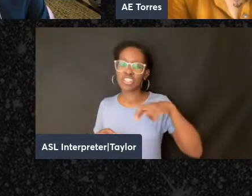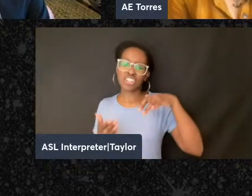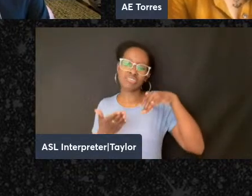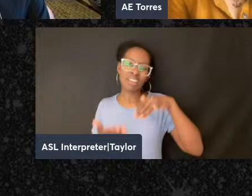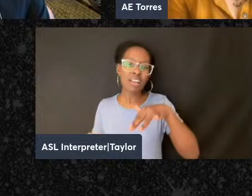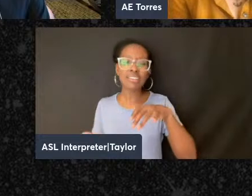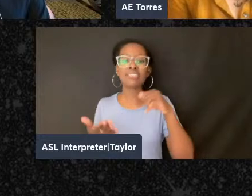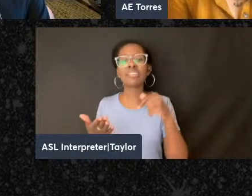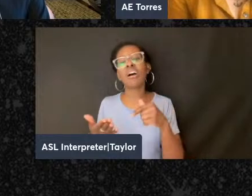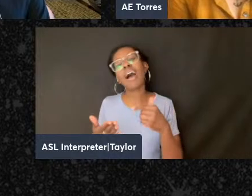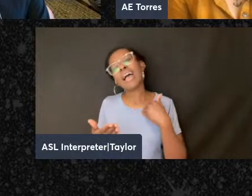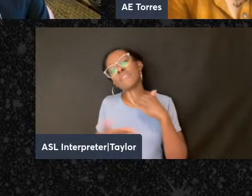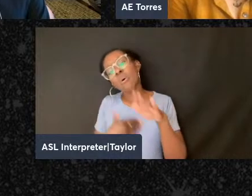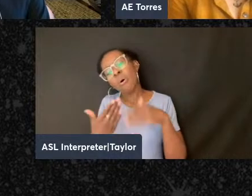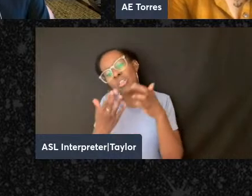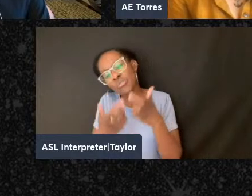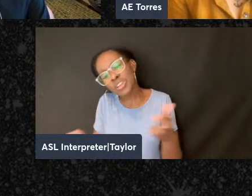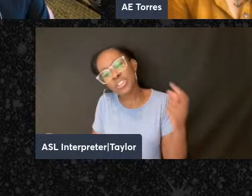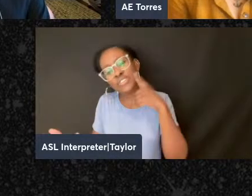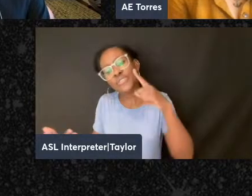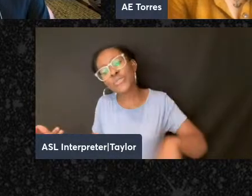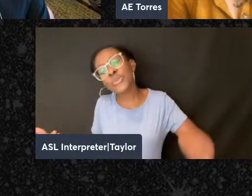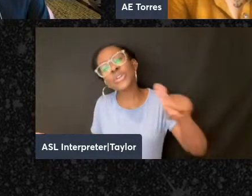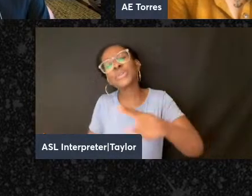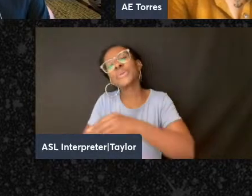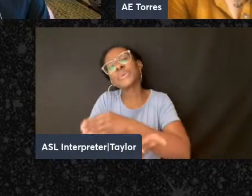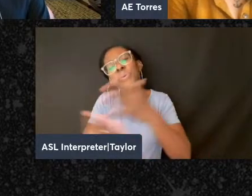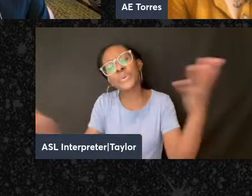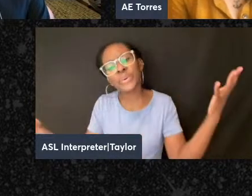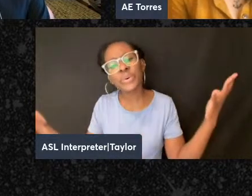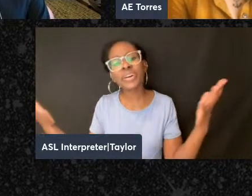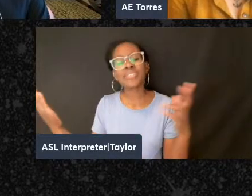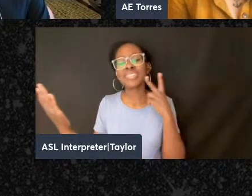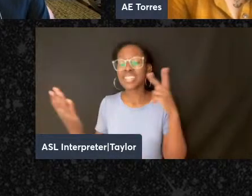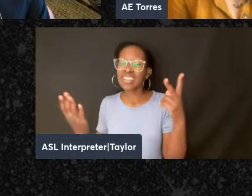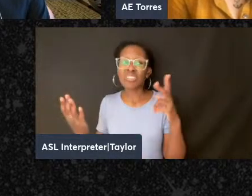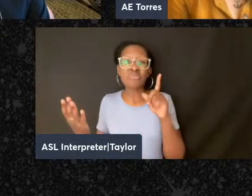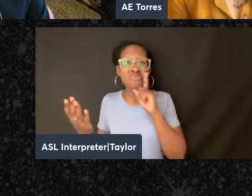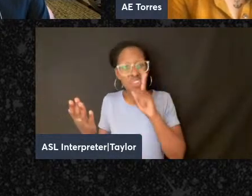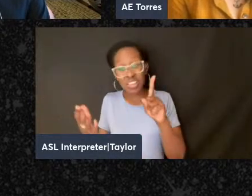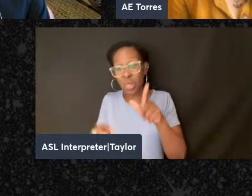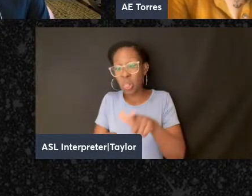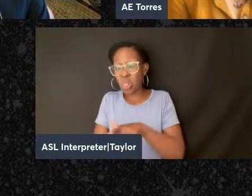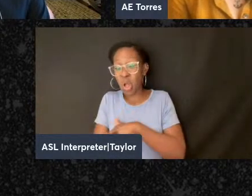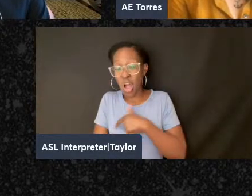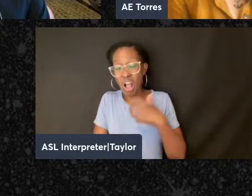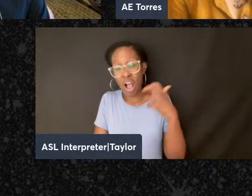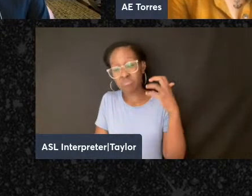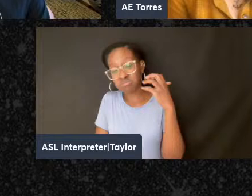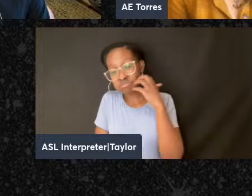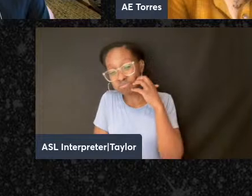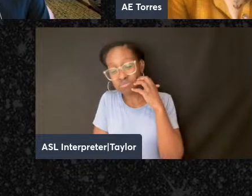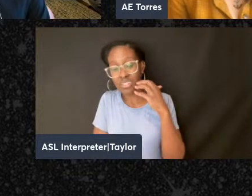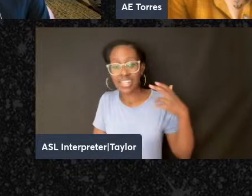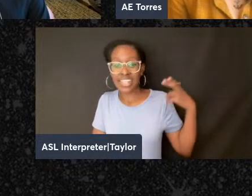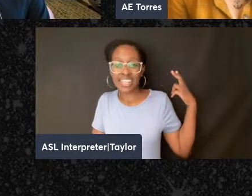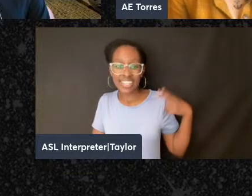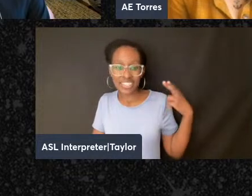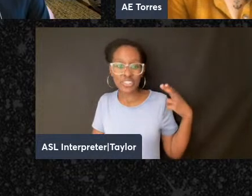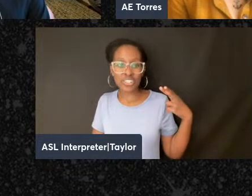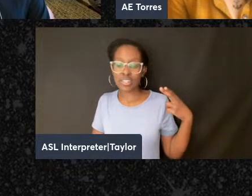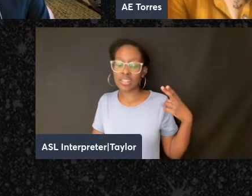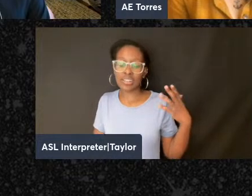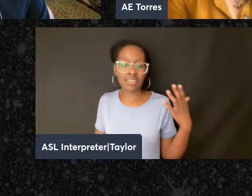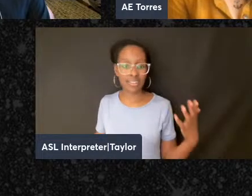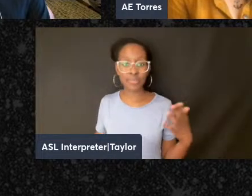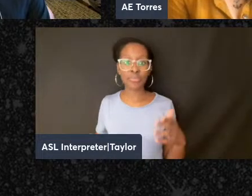resources for you, you know, over these long, long histories. Like to be able just to introduce our students, and Sam, may, if we have time, come